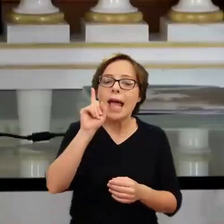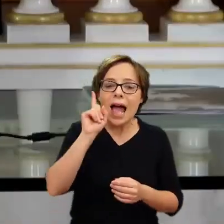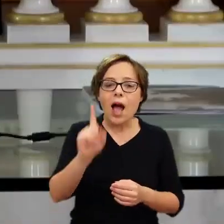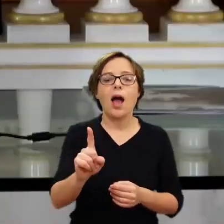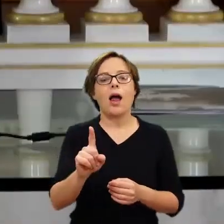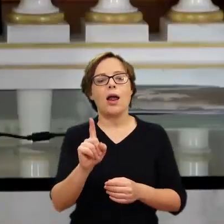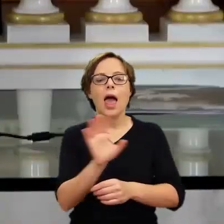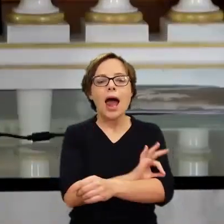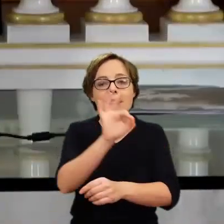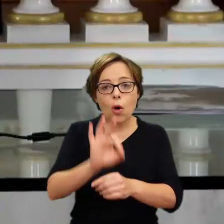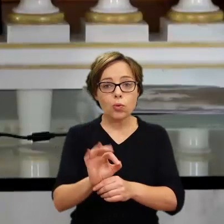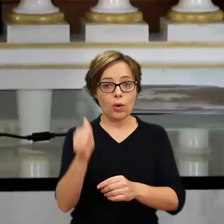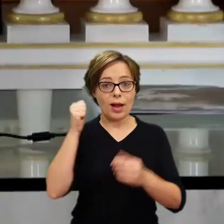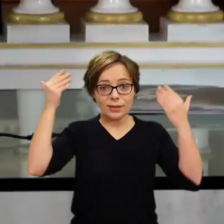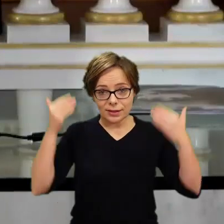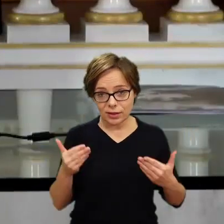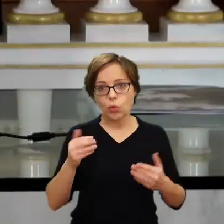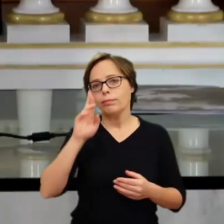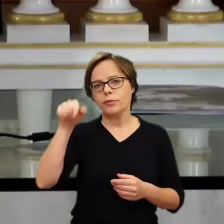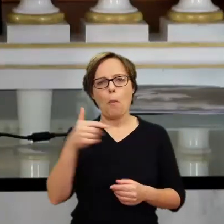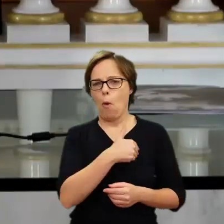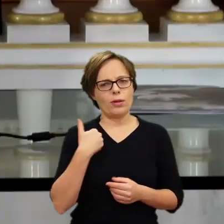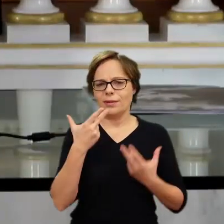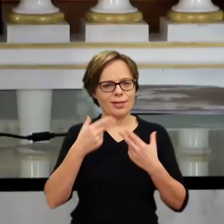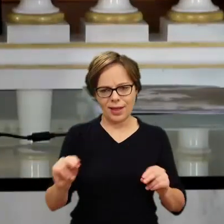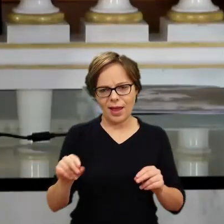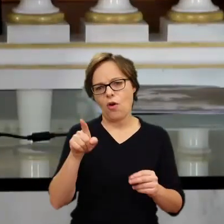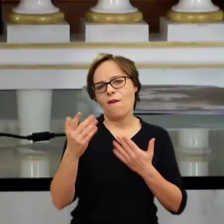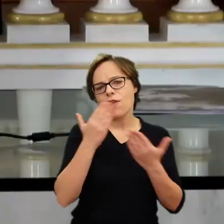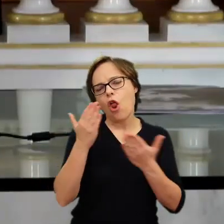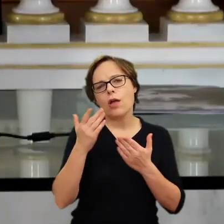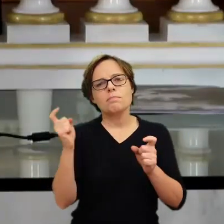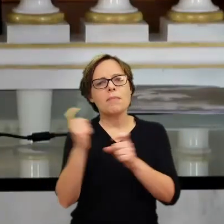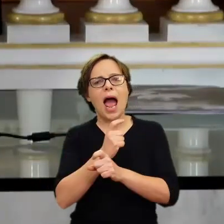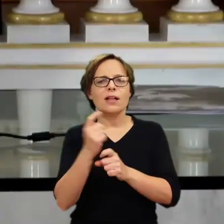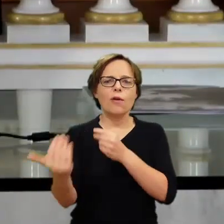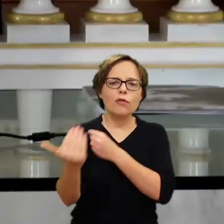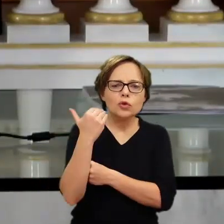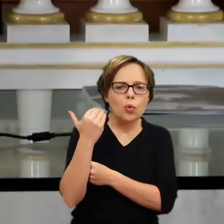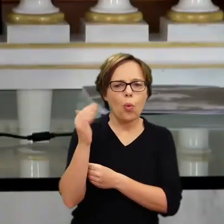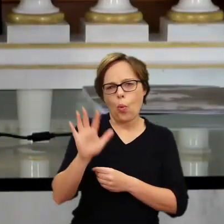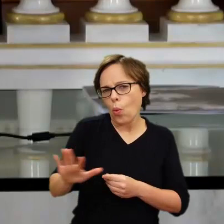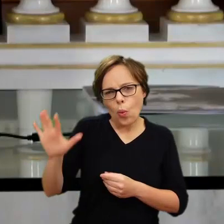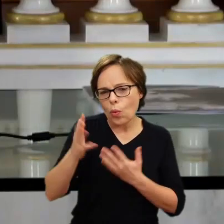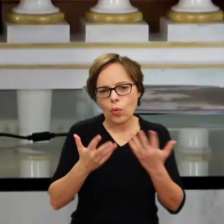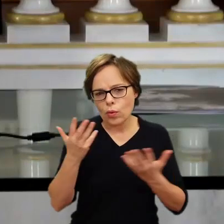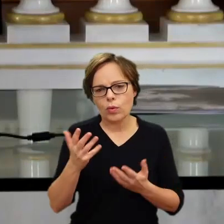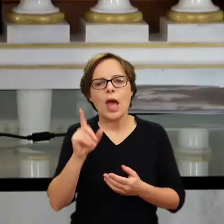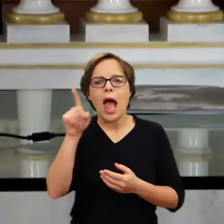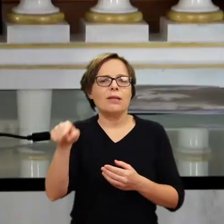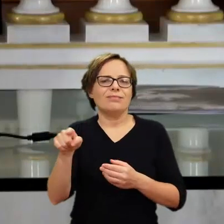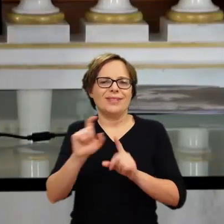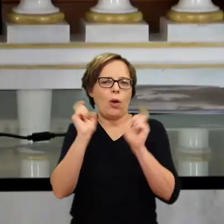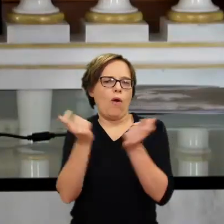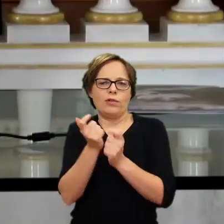the architecture in the background is clearly not Polish. I mean, it looks like a kind of, you know, Eastern city, but it's absolutely imagined.